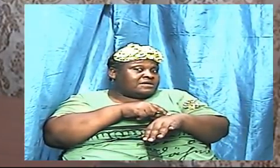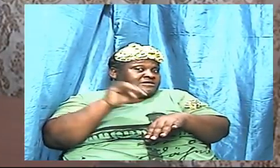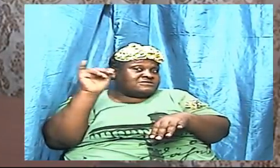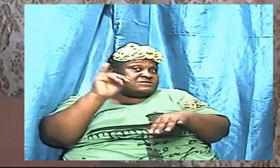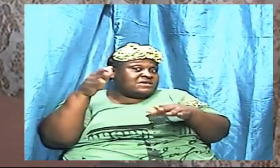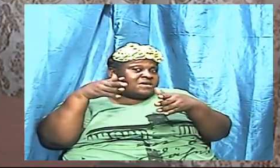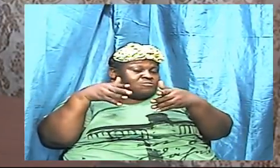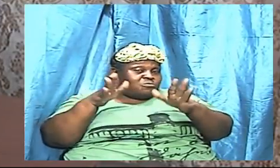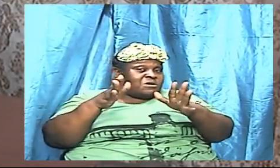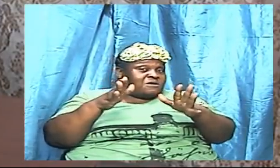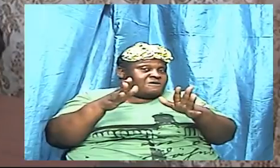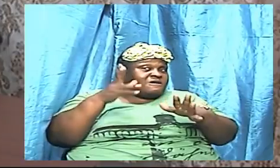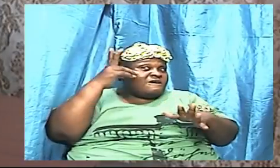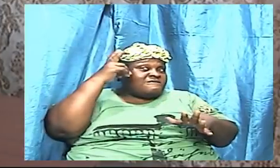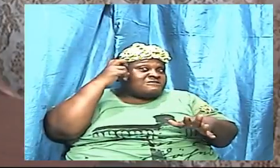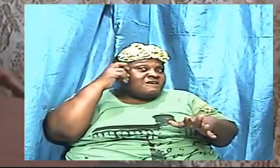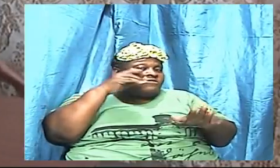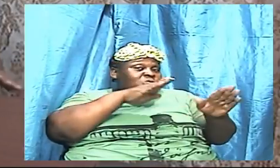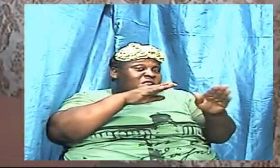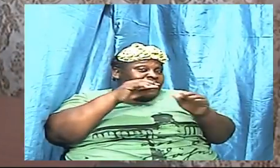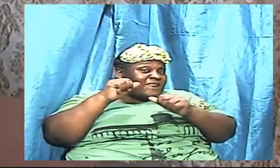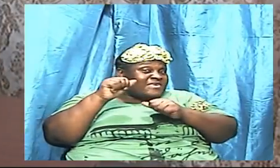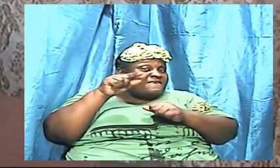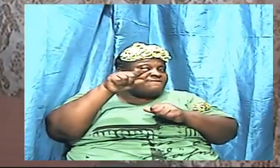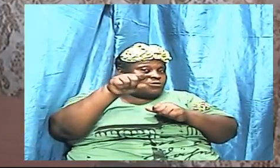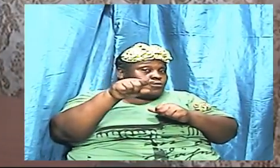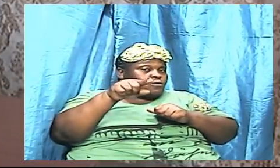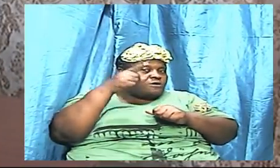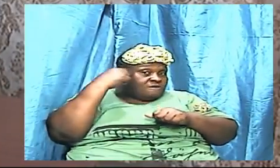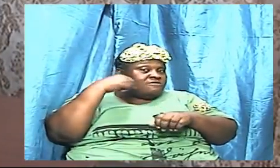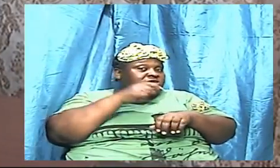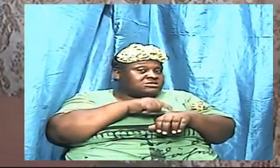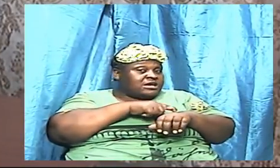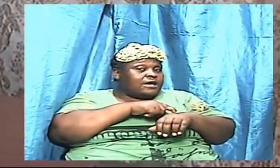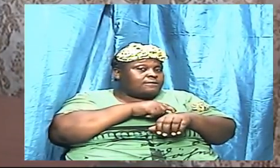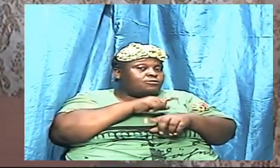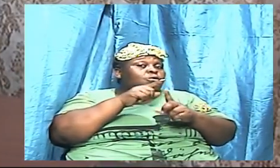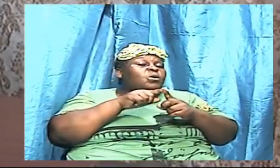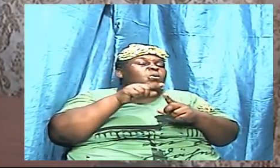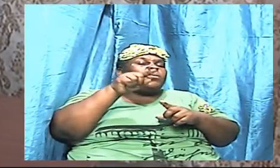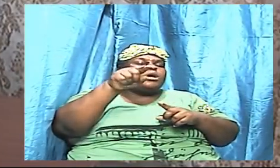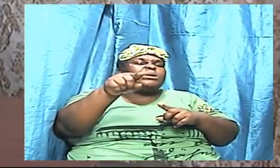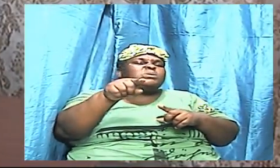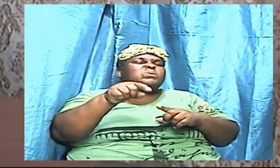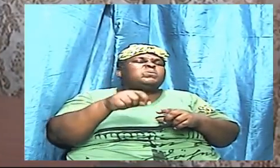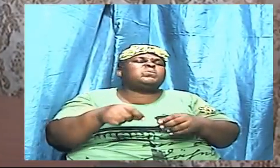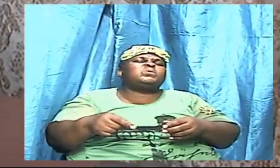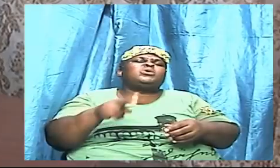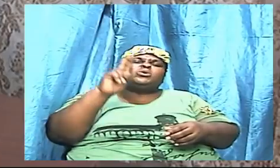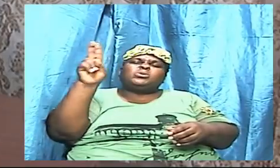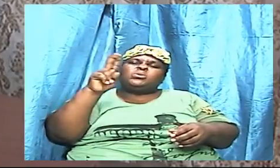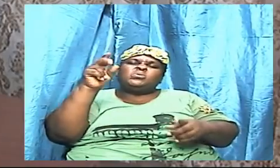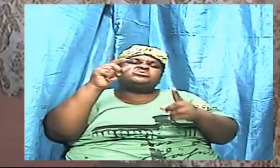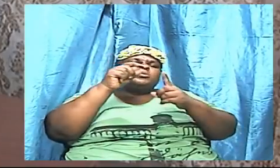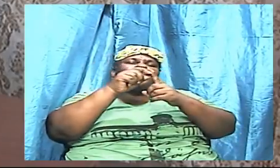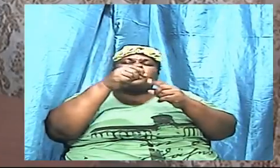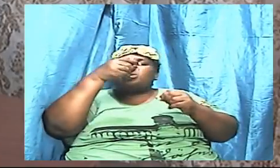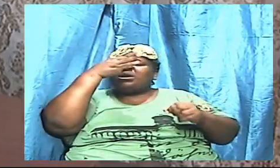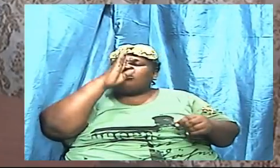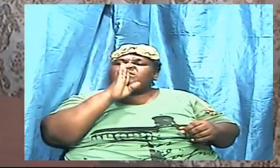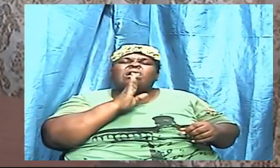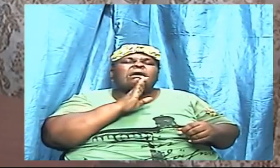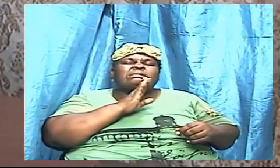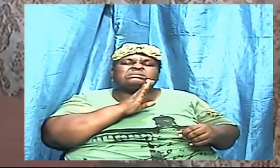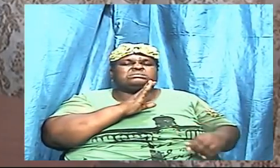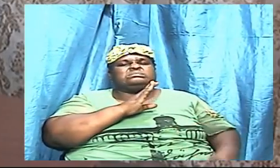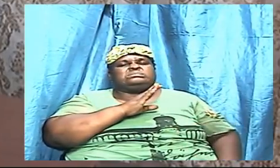no adversary can take stabbing and turning and pulling out the entrails and keep coming